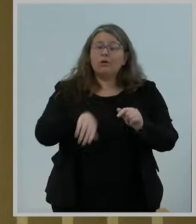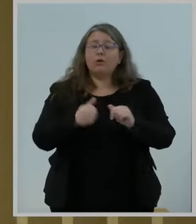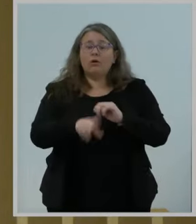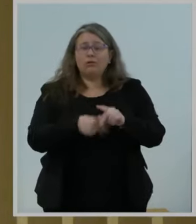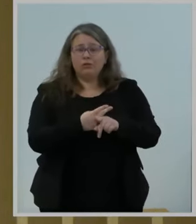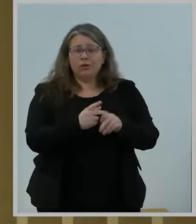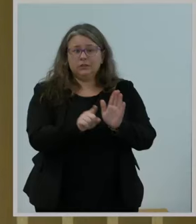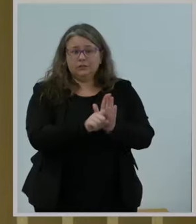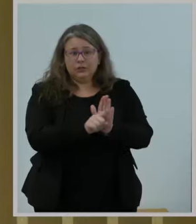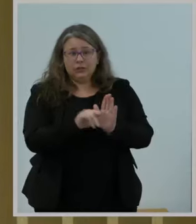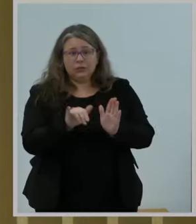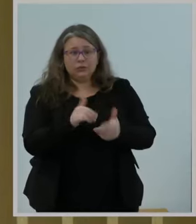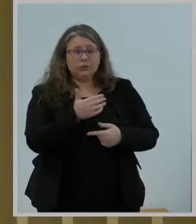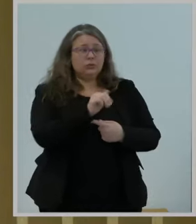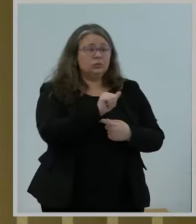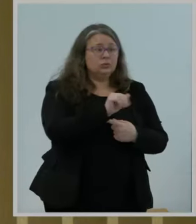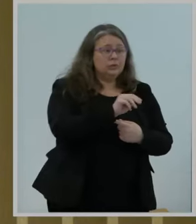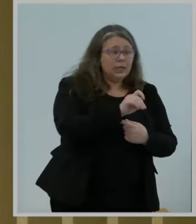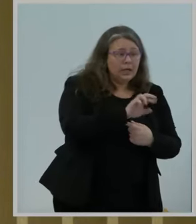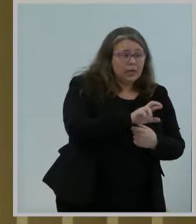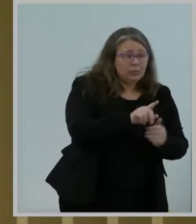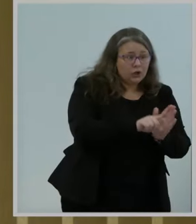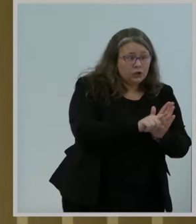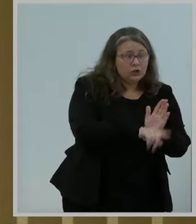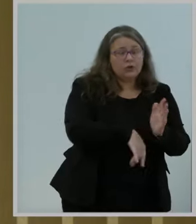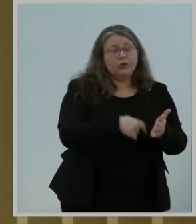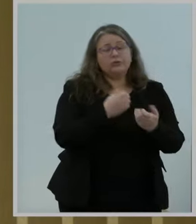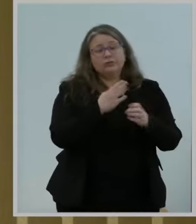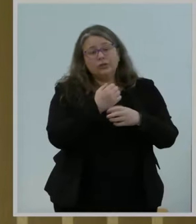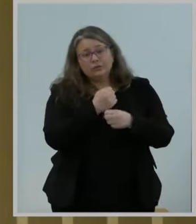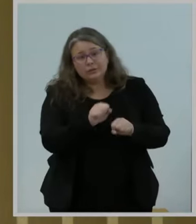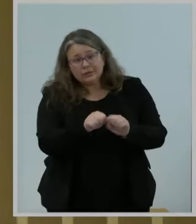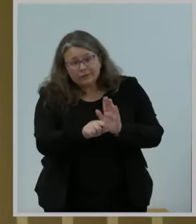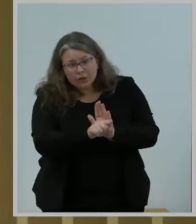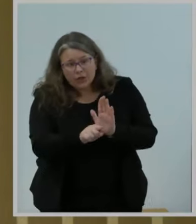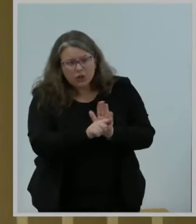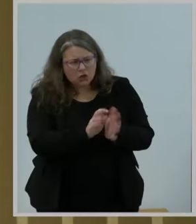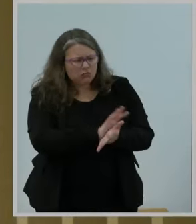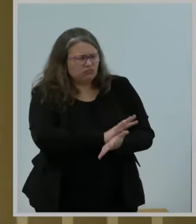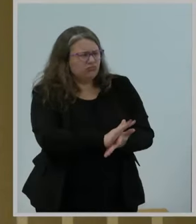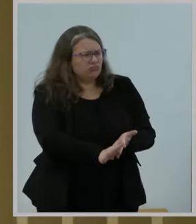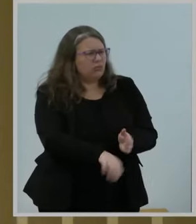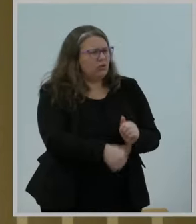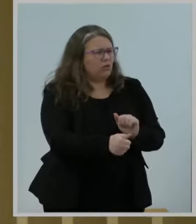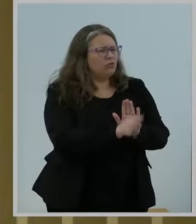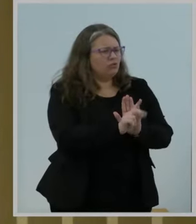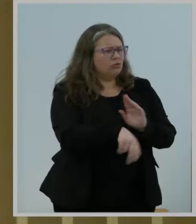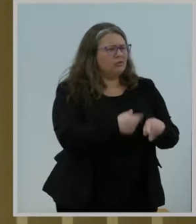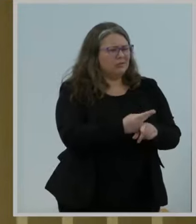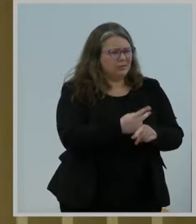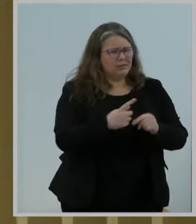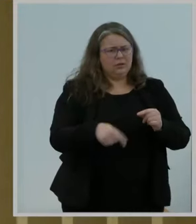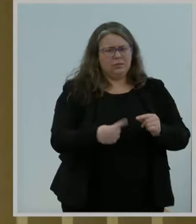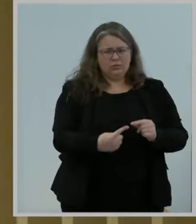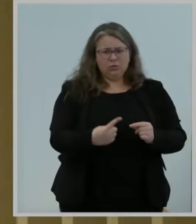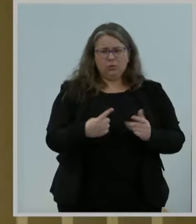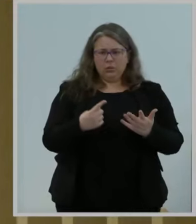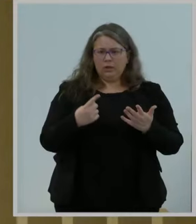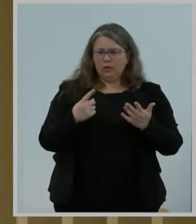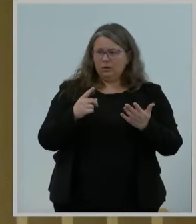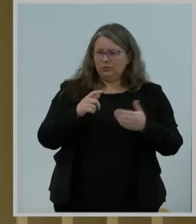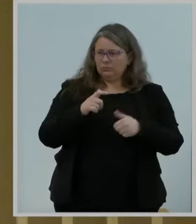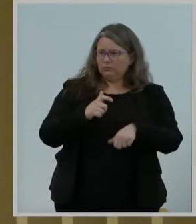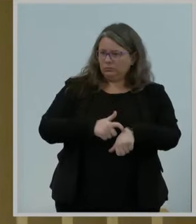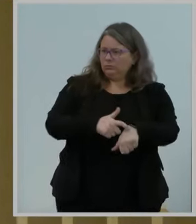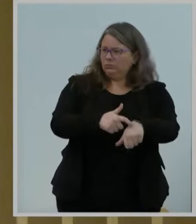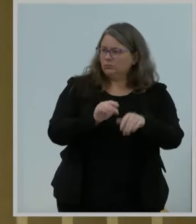by definition, in an emergency, time is of the essence. Alert recipients must be able to receive, understand,